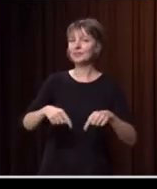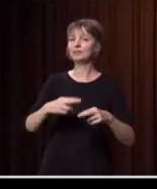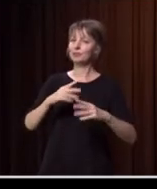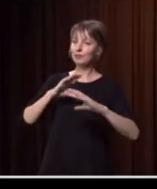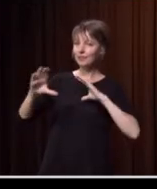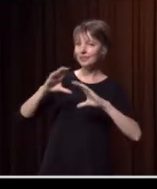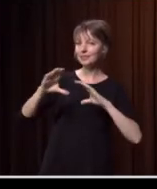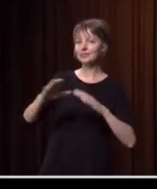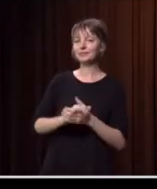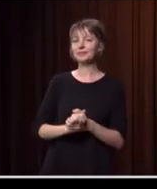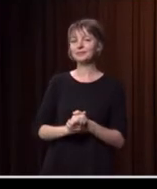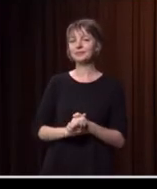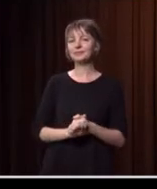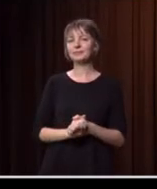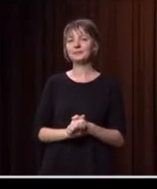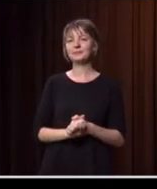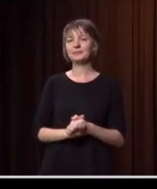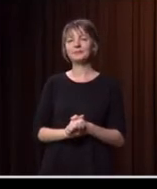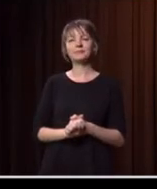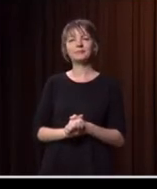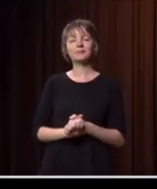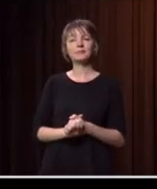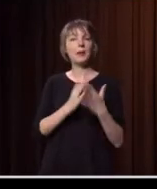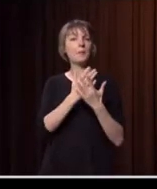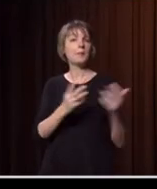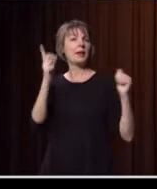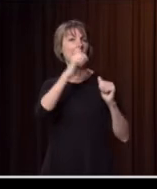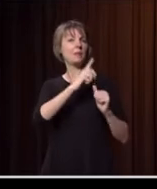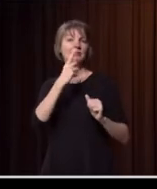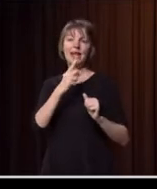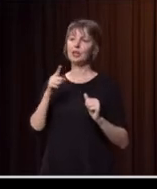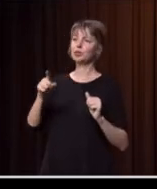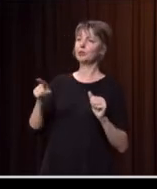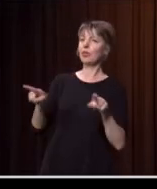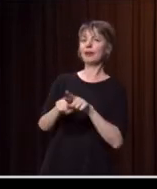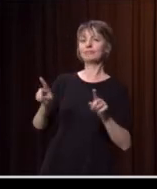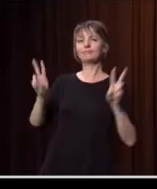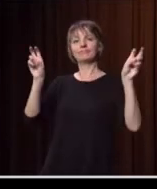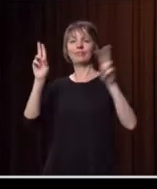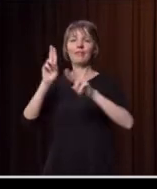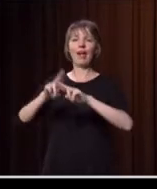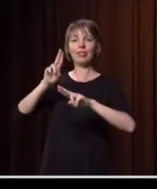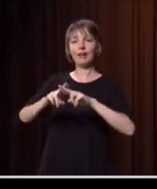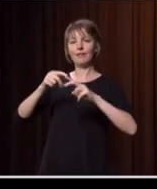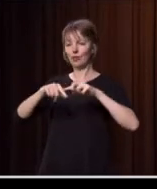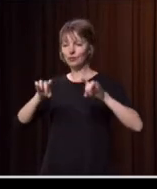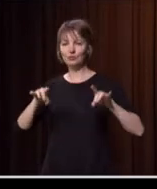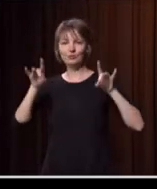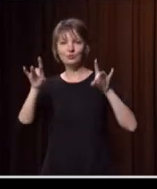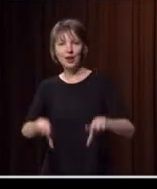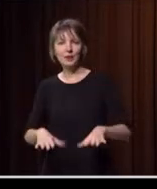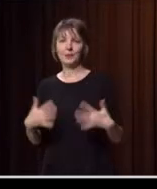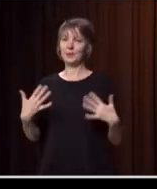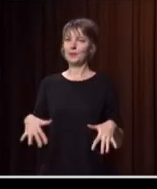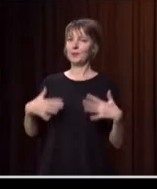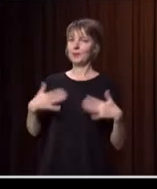conversation. I just want to say I've heard you described as the nation's father. It must have been an